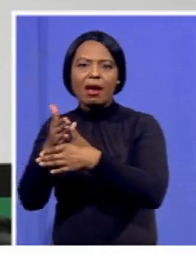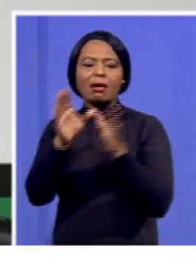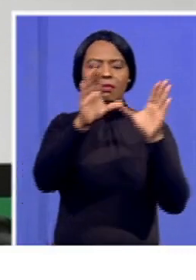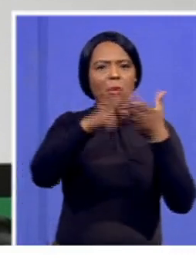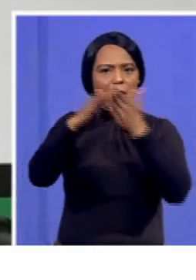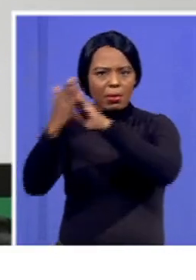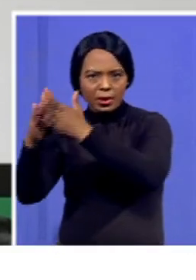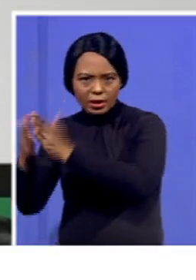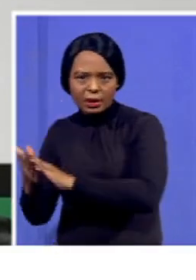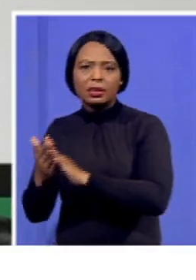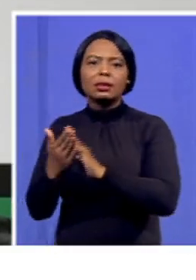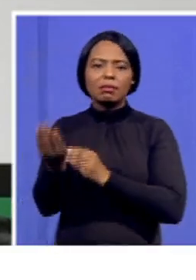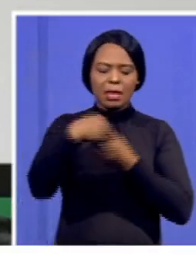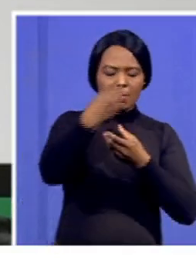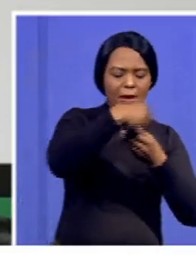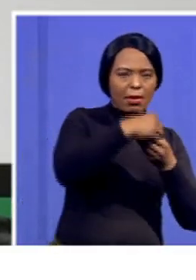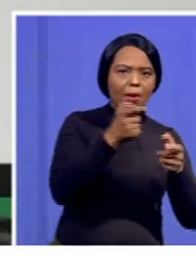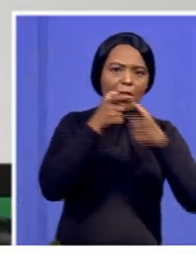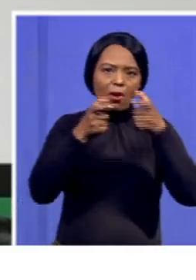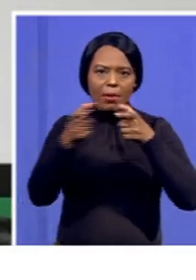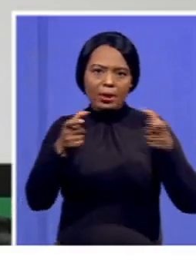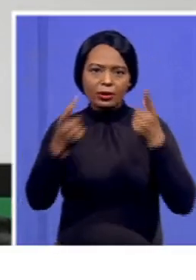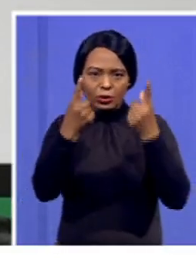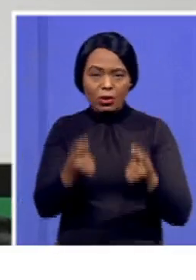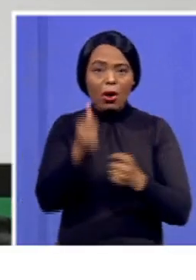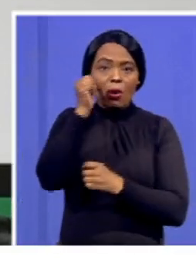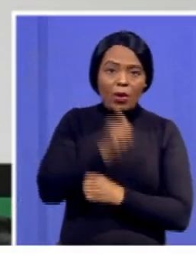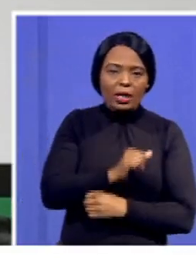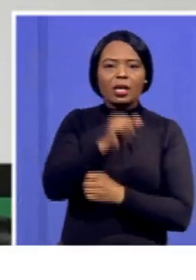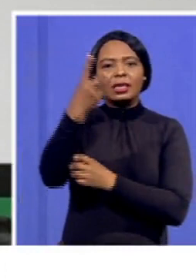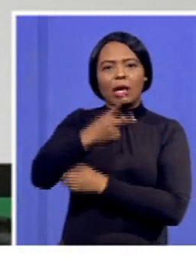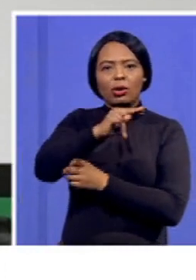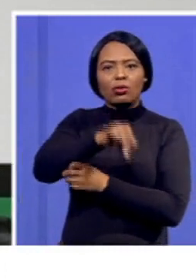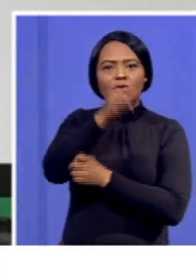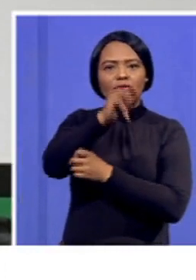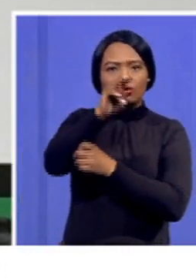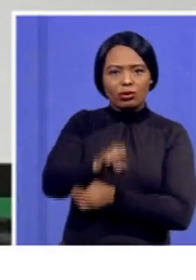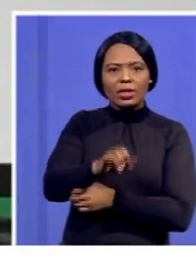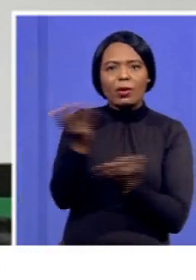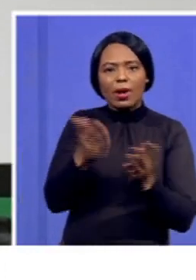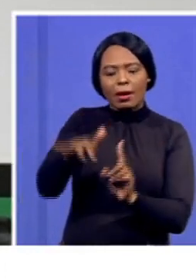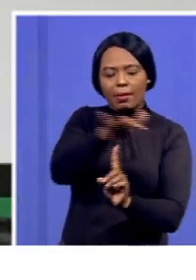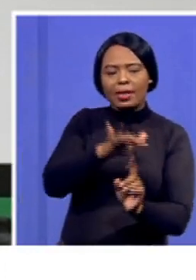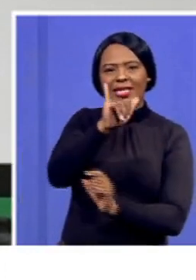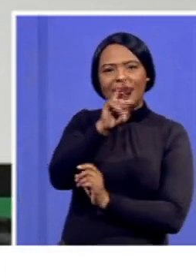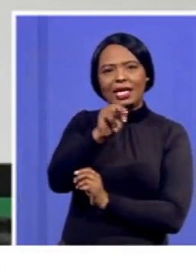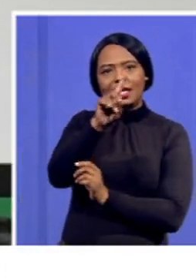The first one will start on 18 and we are hosting it on the 2nd of June, 18 and at 1700.